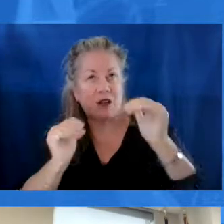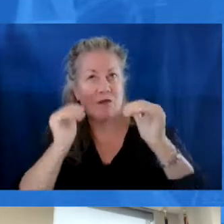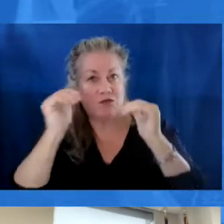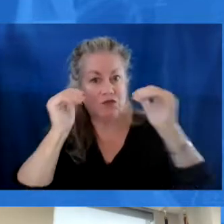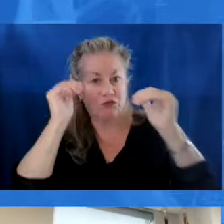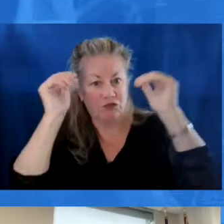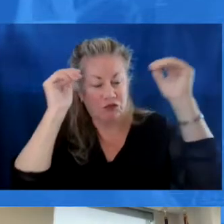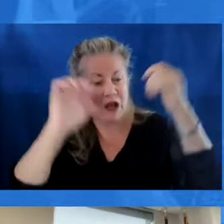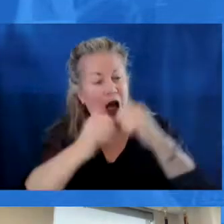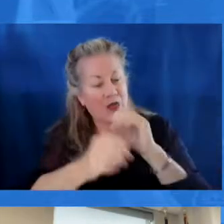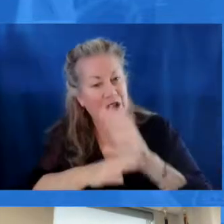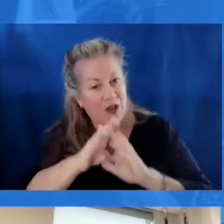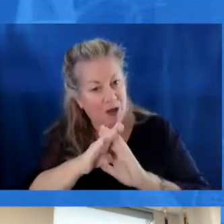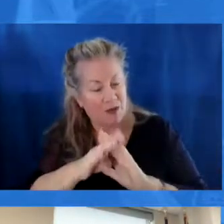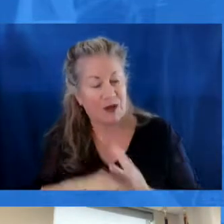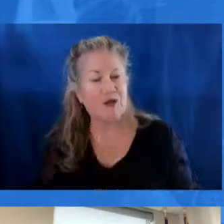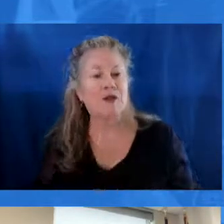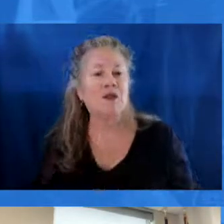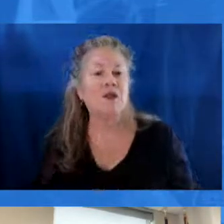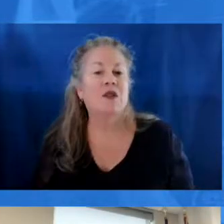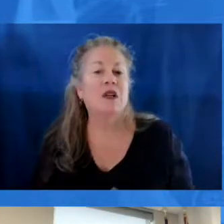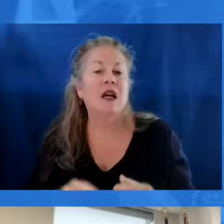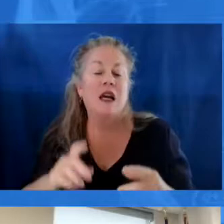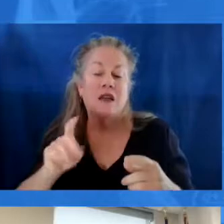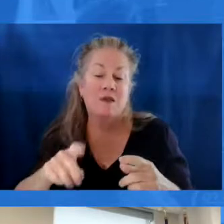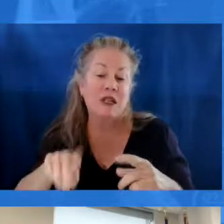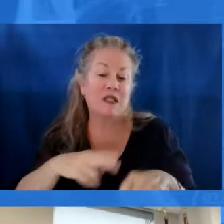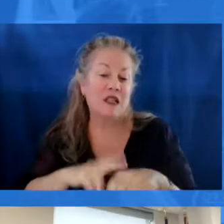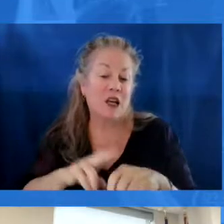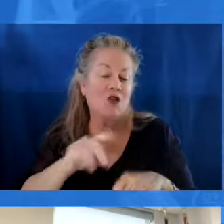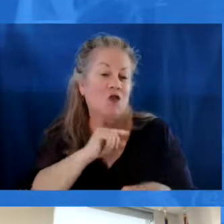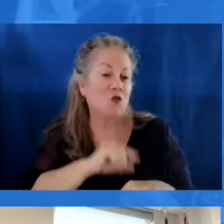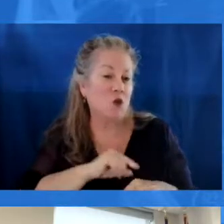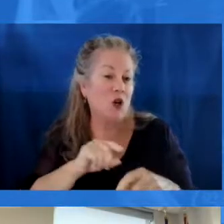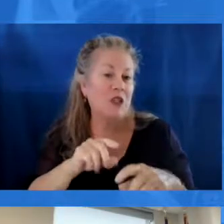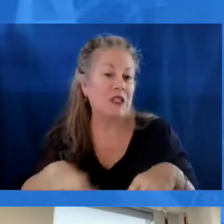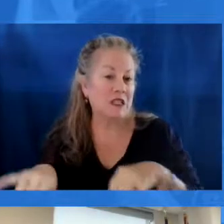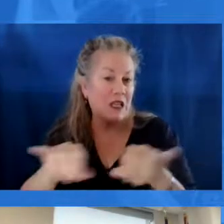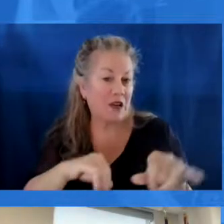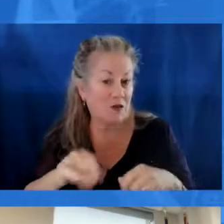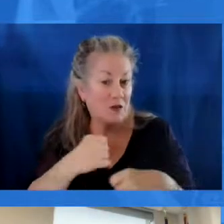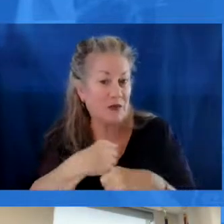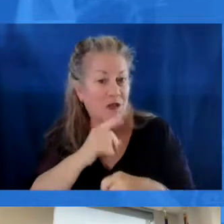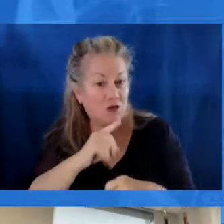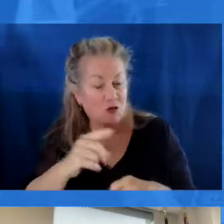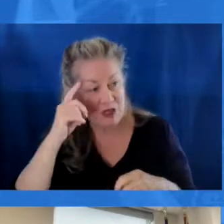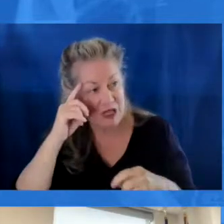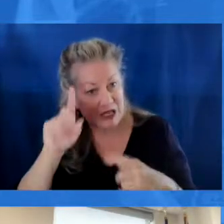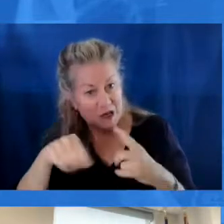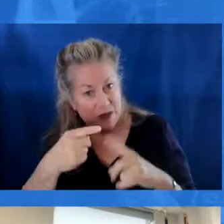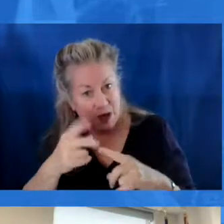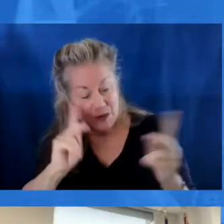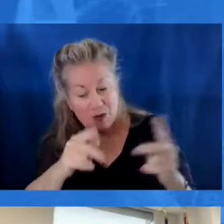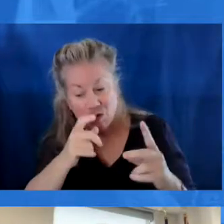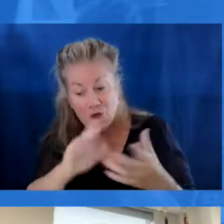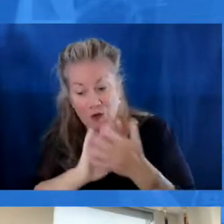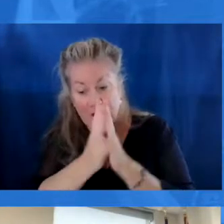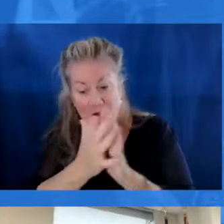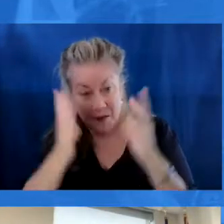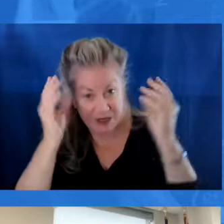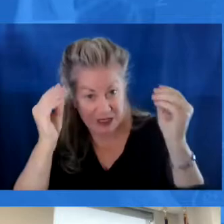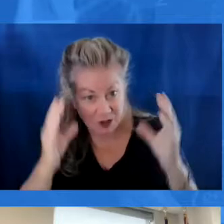able to advance at the rate at which they develop. And it also meets national quality standards. We want to ensure that when we are thinking about